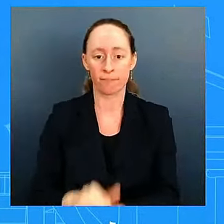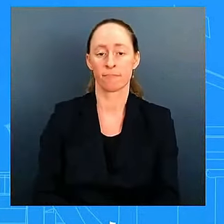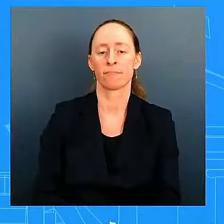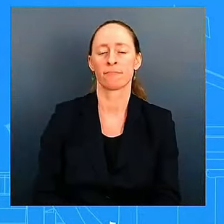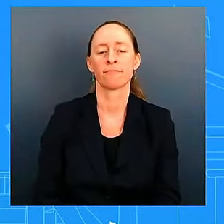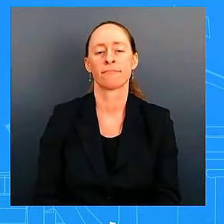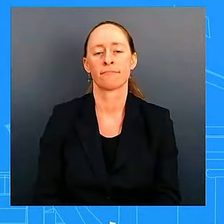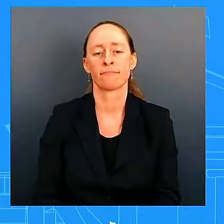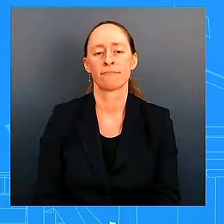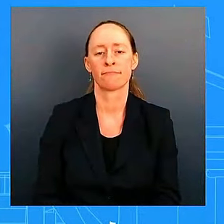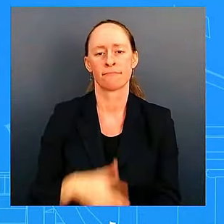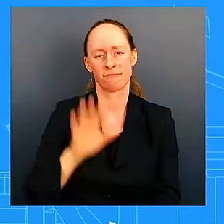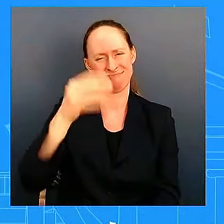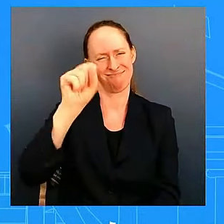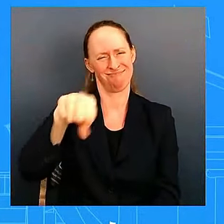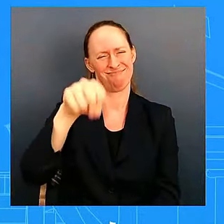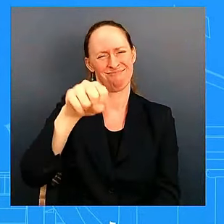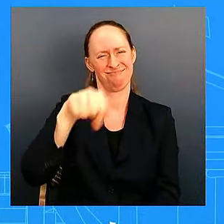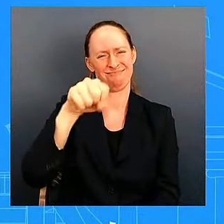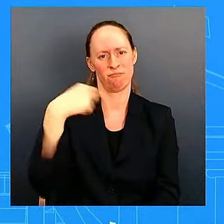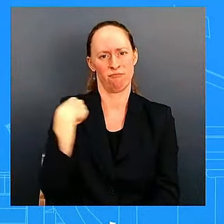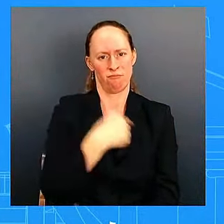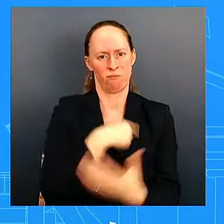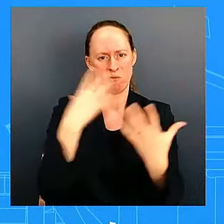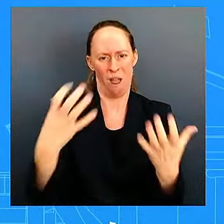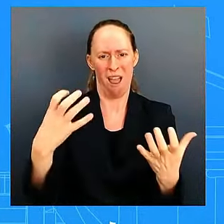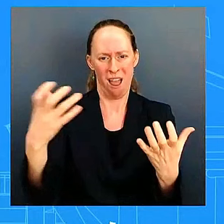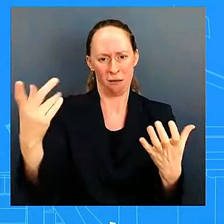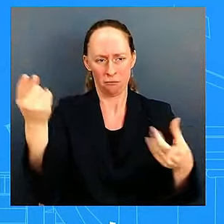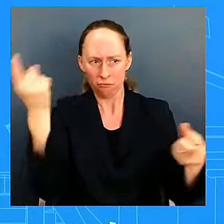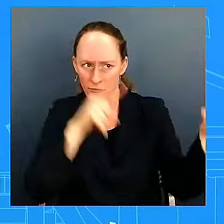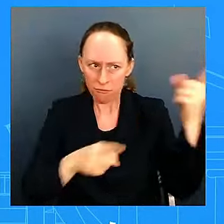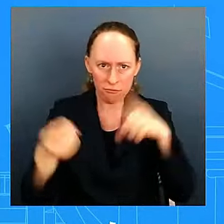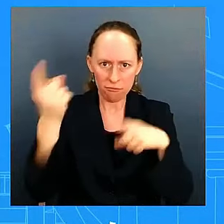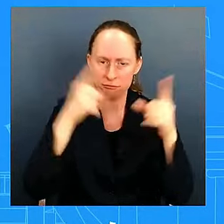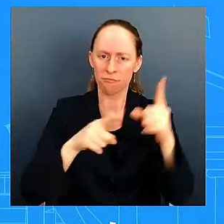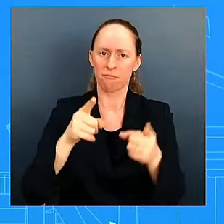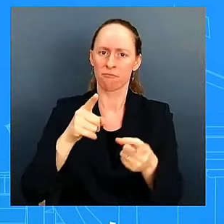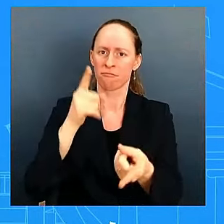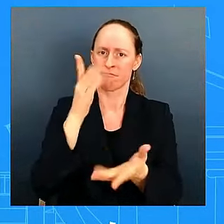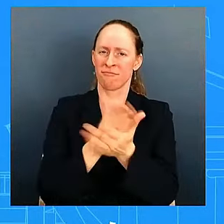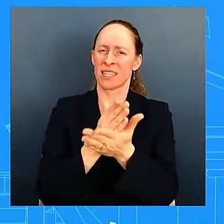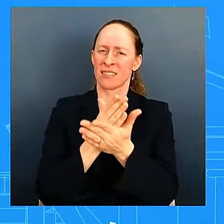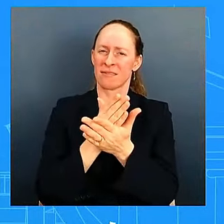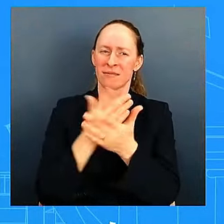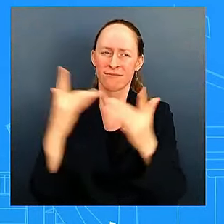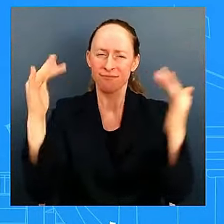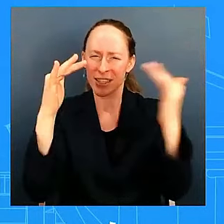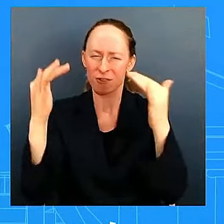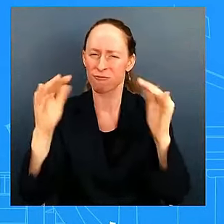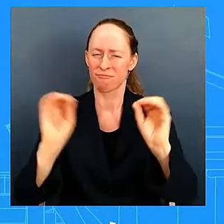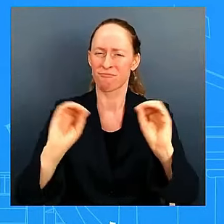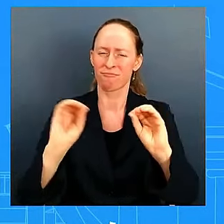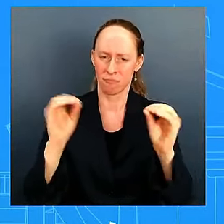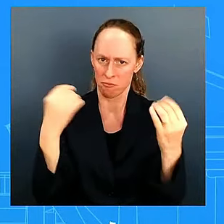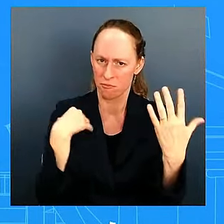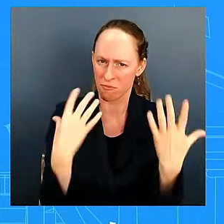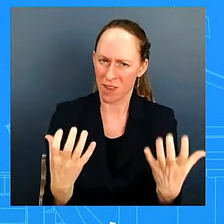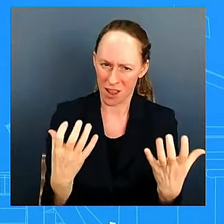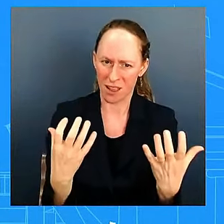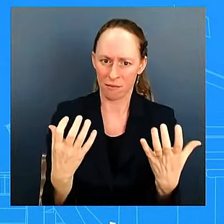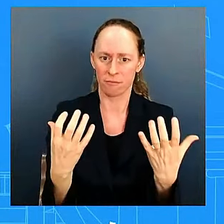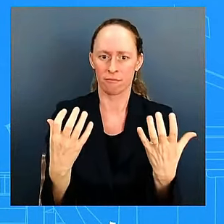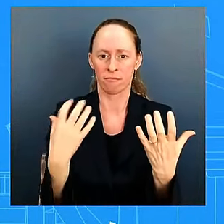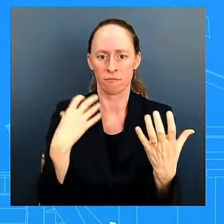and enable citizens right to go back to their homes on both sides and ultimately a diplomatic resolution is what we want to